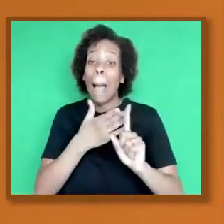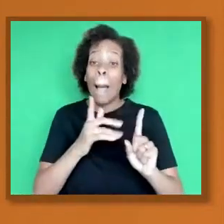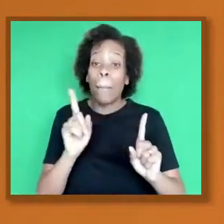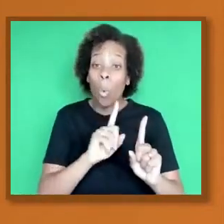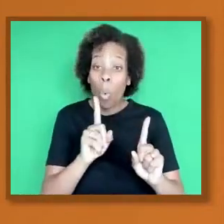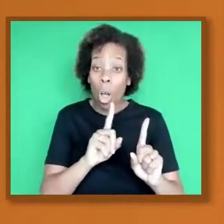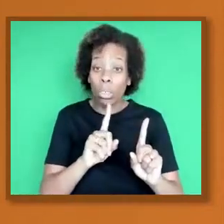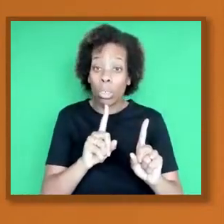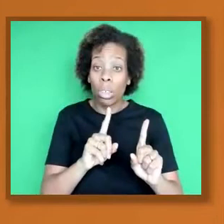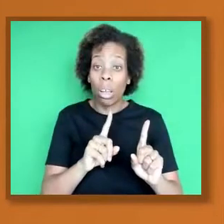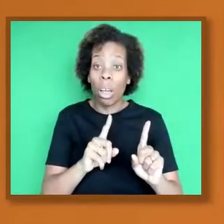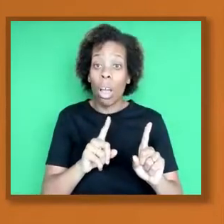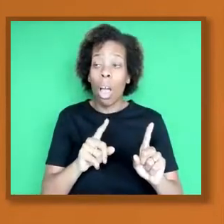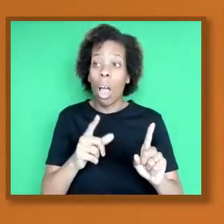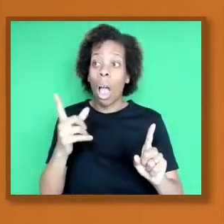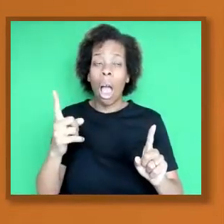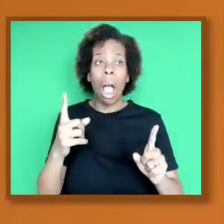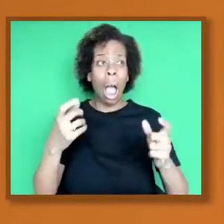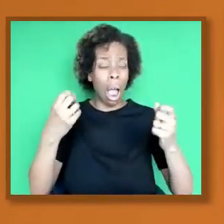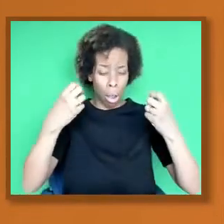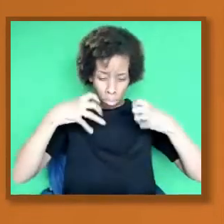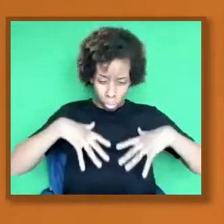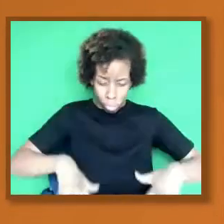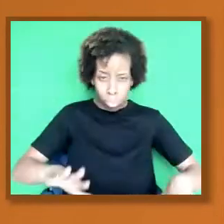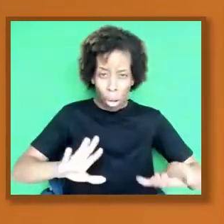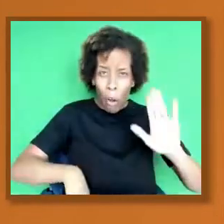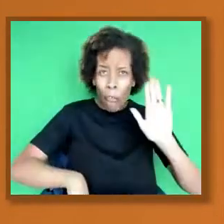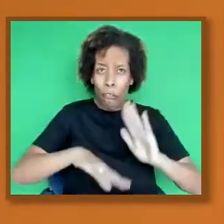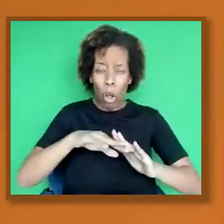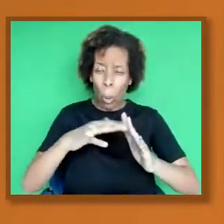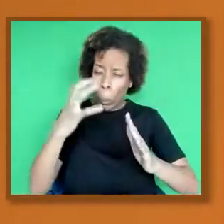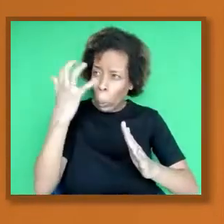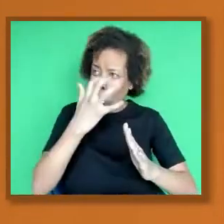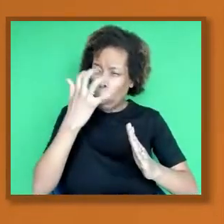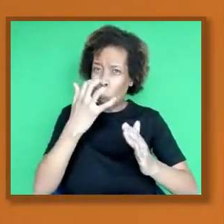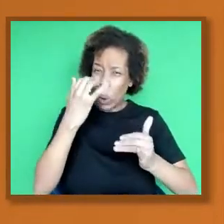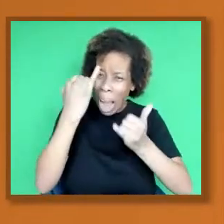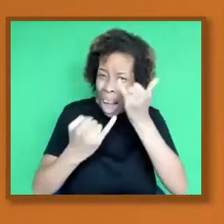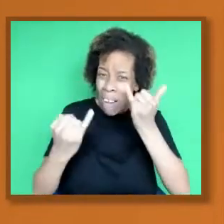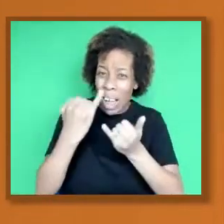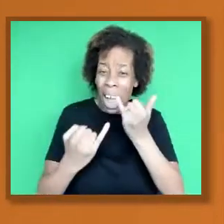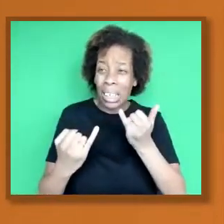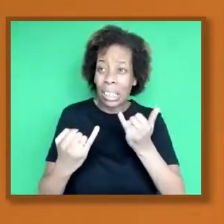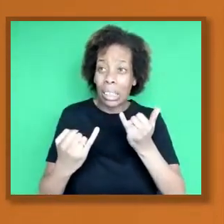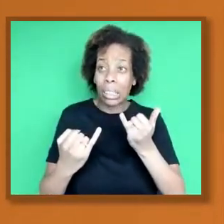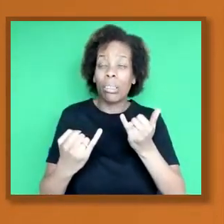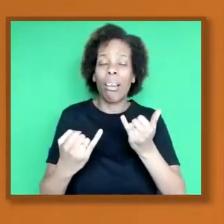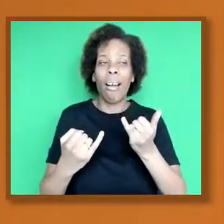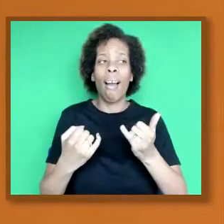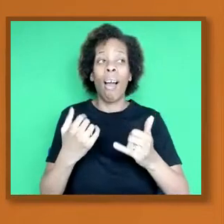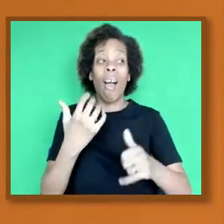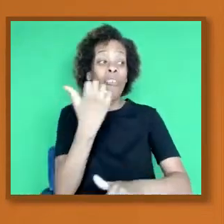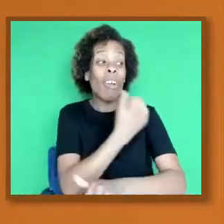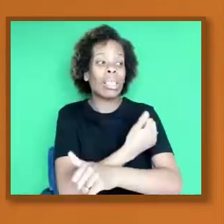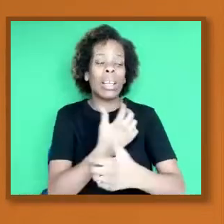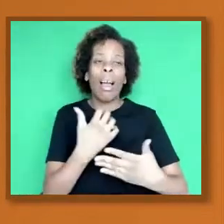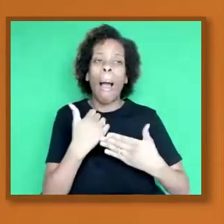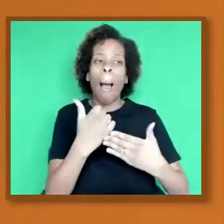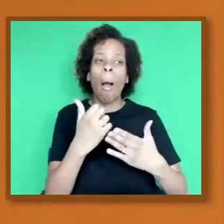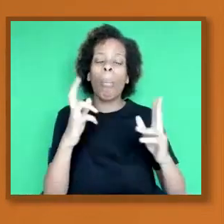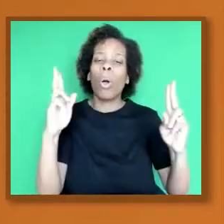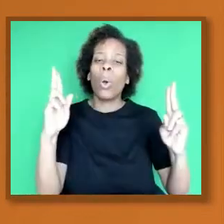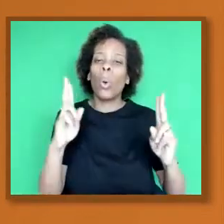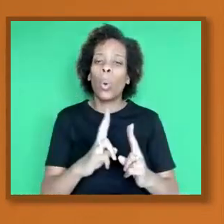had prior exposure to it. That's the whole idea of vaccination, right? So, that's one.